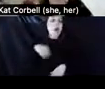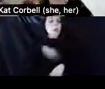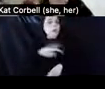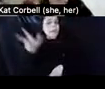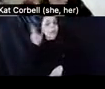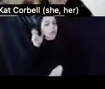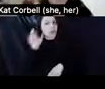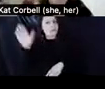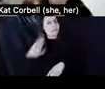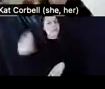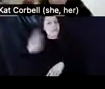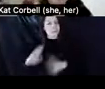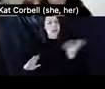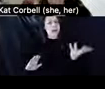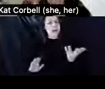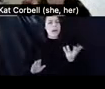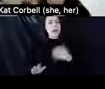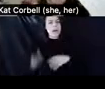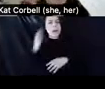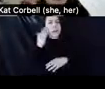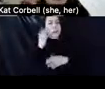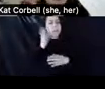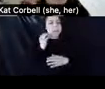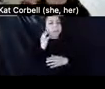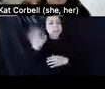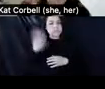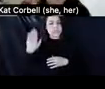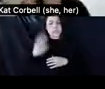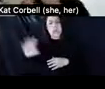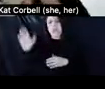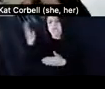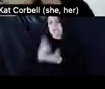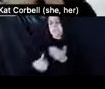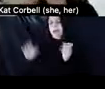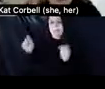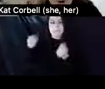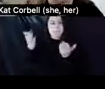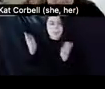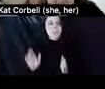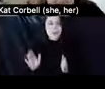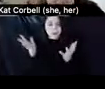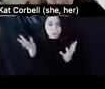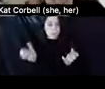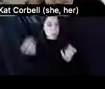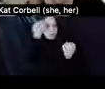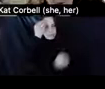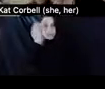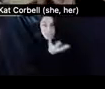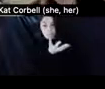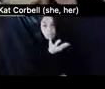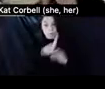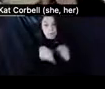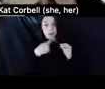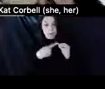um, landlords or housing providers that wanted to be informed about this. They wanted to,